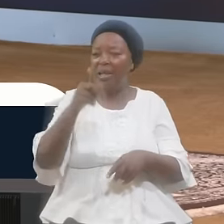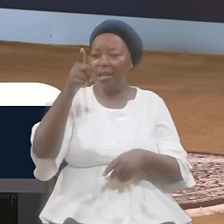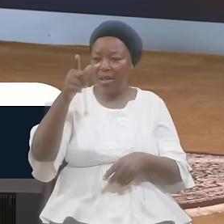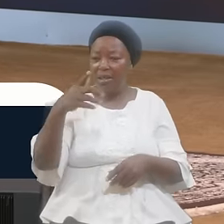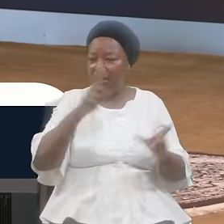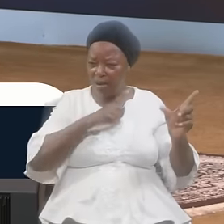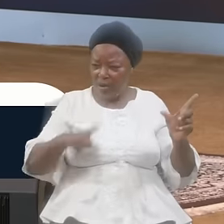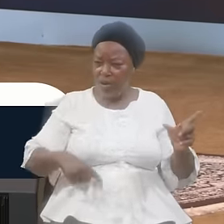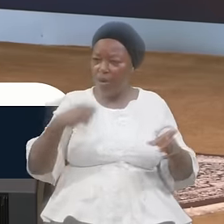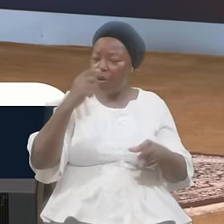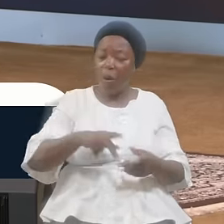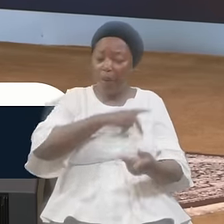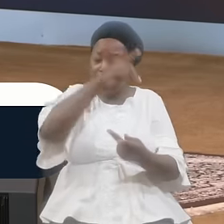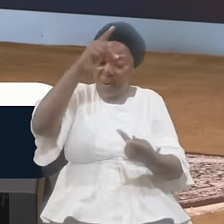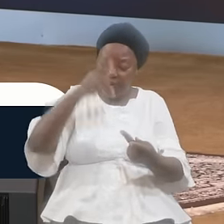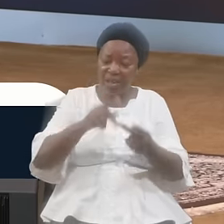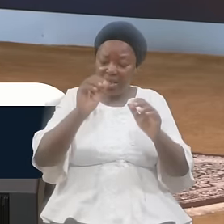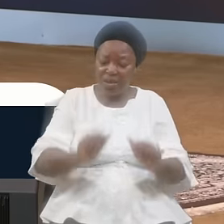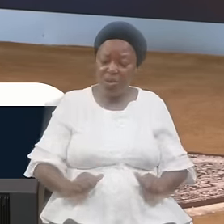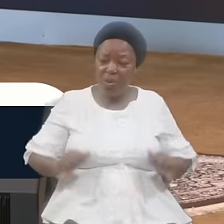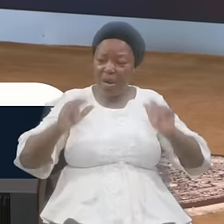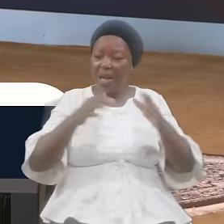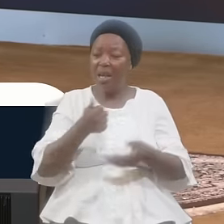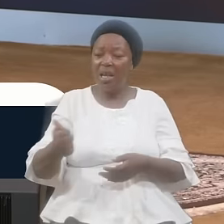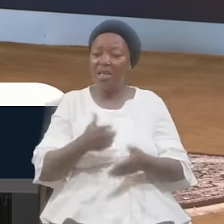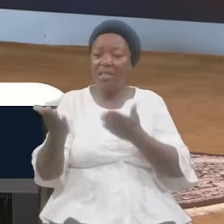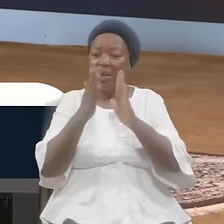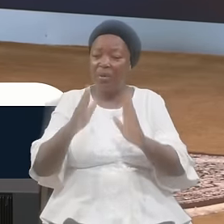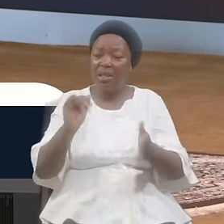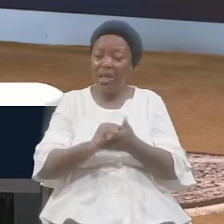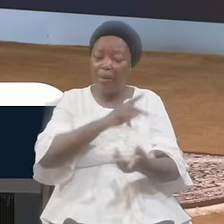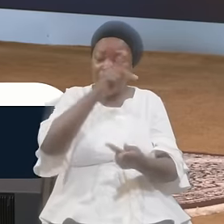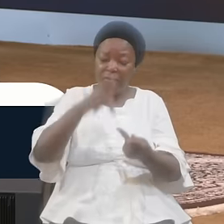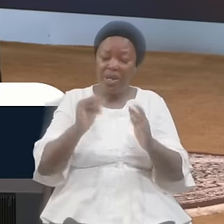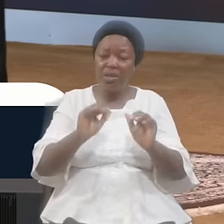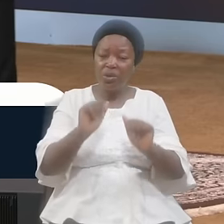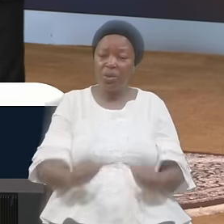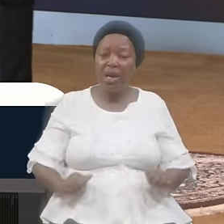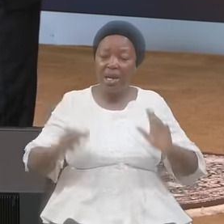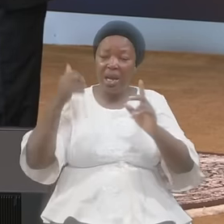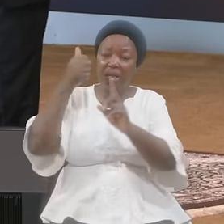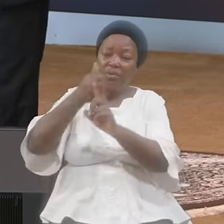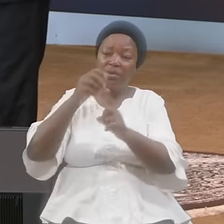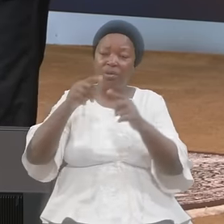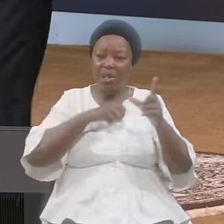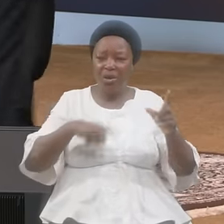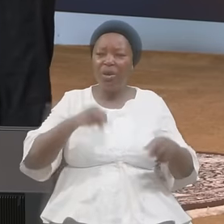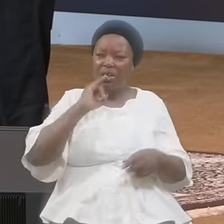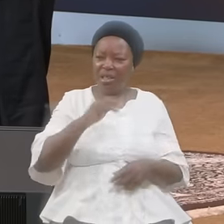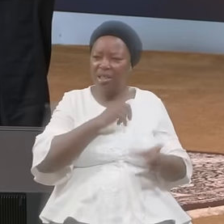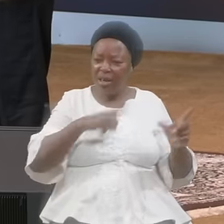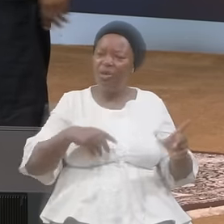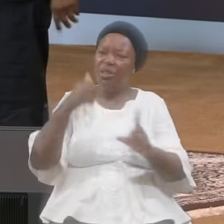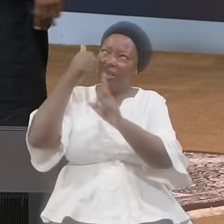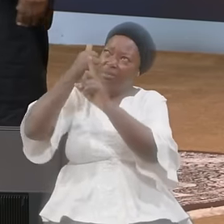Perfectly Surrendered Himself To God Is The Lord Himself